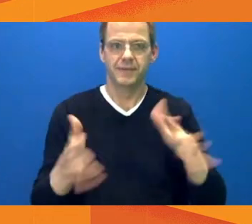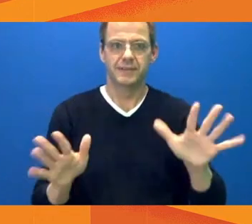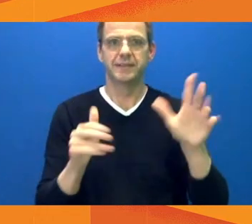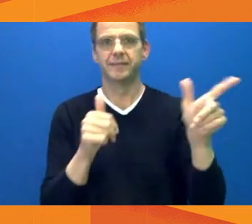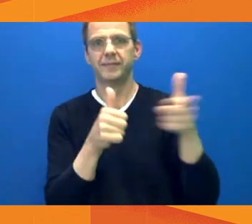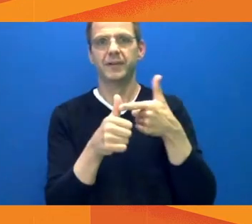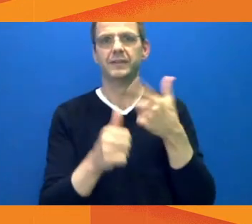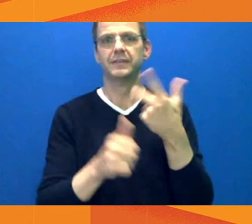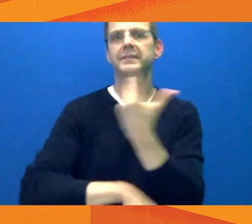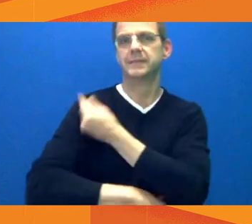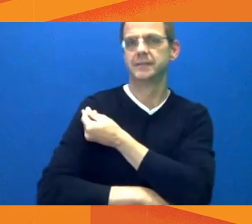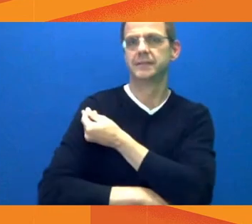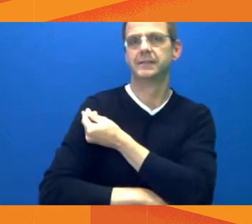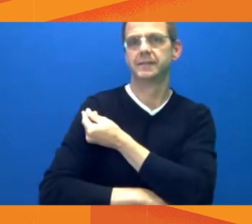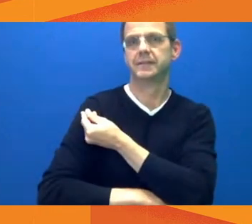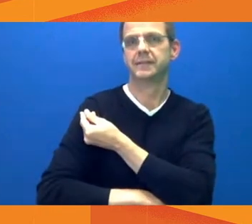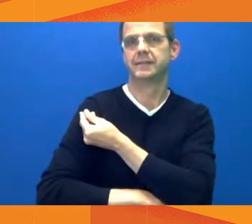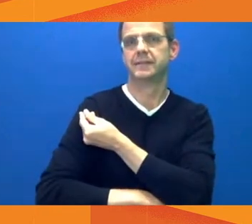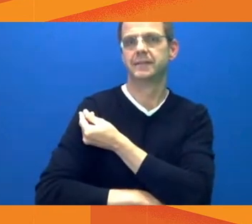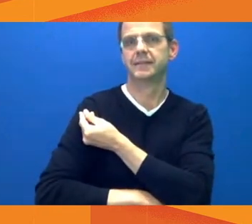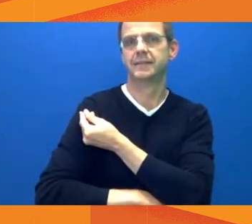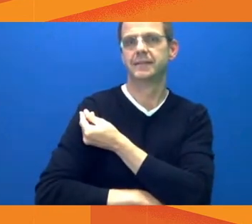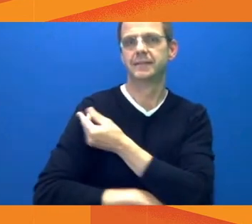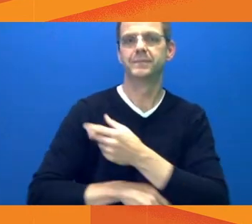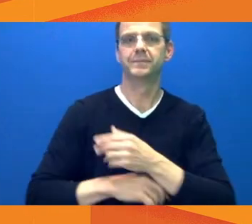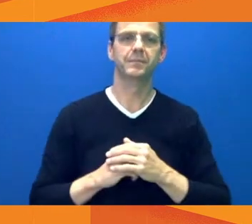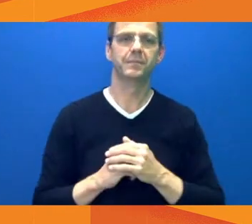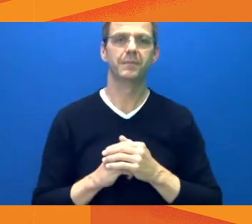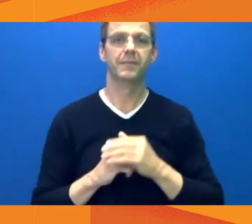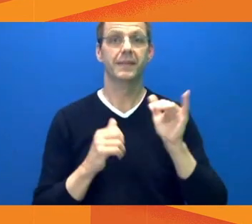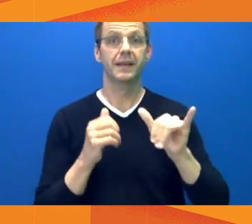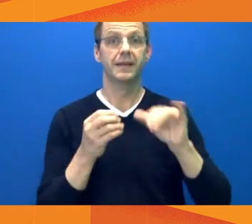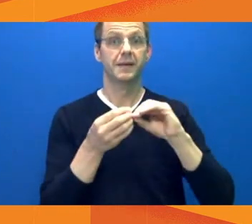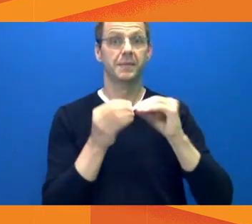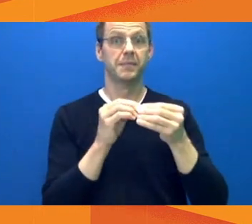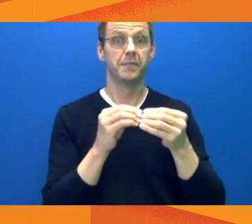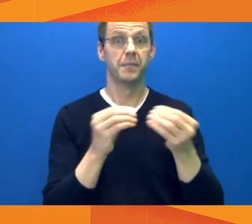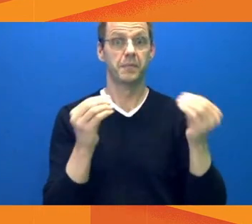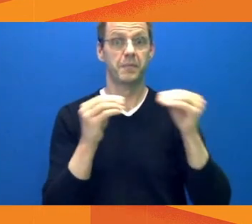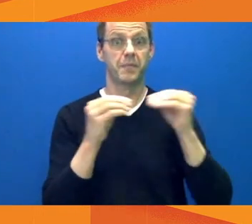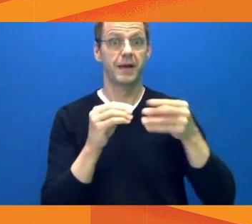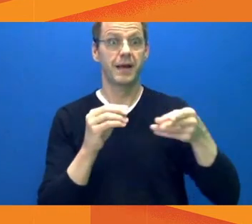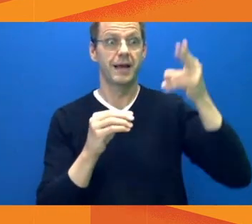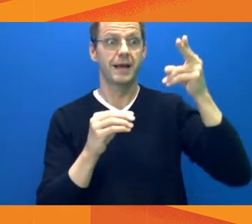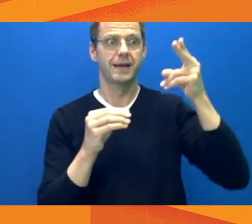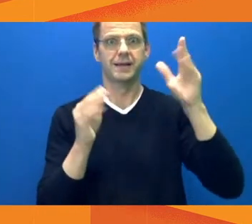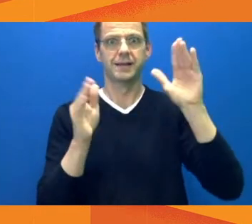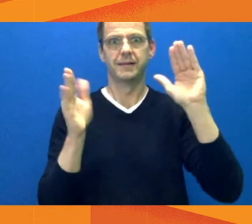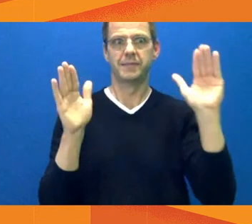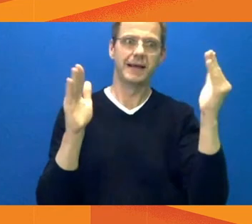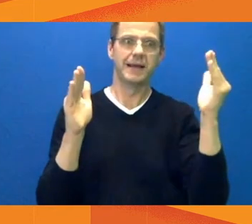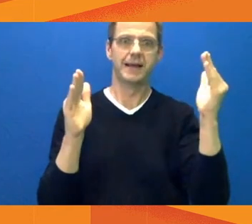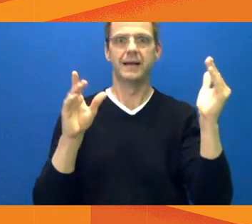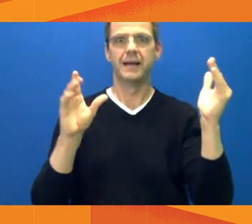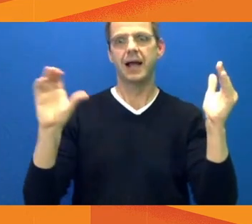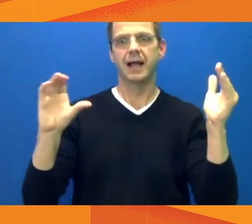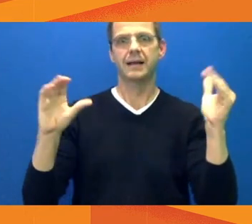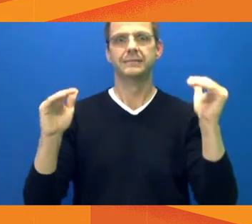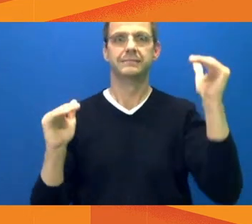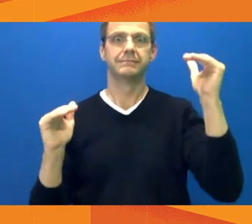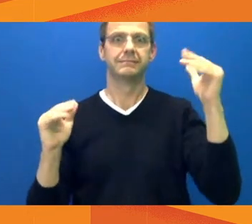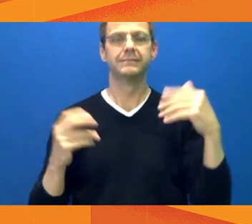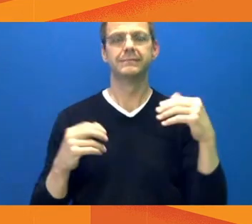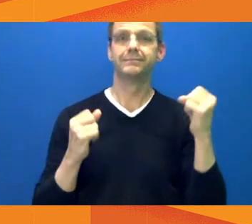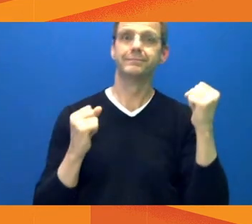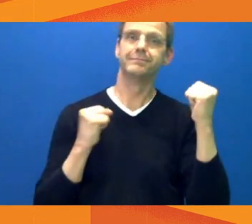to have gotten the AstraZeneca vaccine last week myself. And I'm also thankful that more Edmontonians are now eligible to be immunized, as I